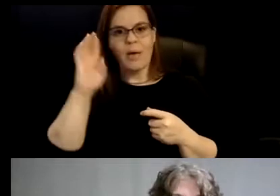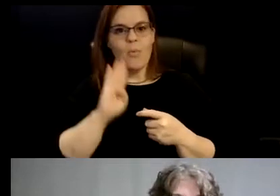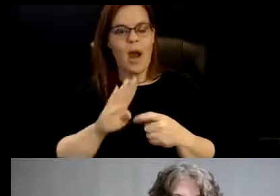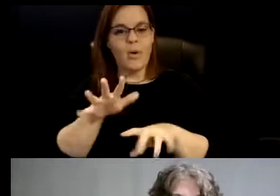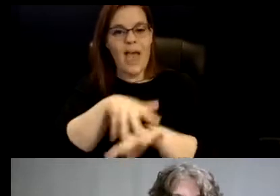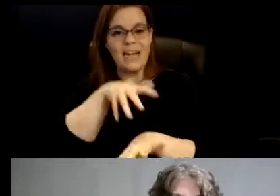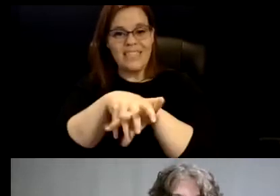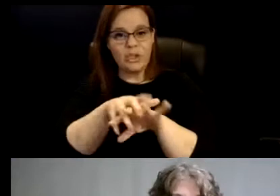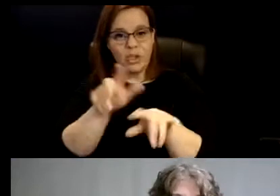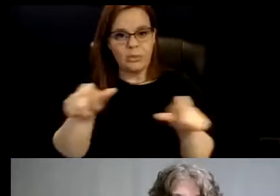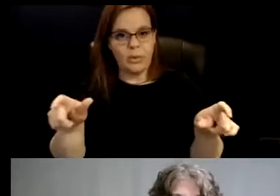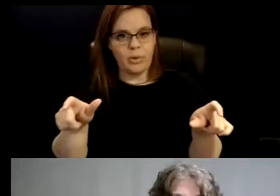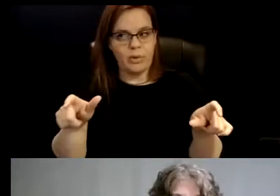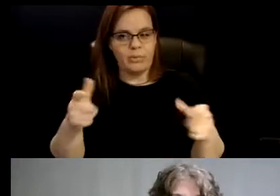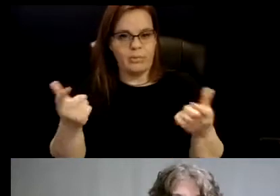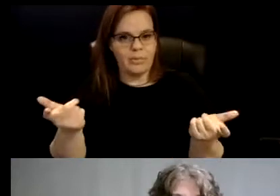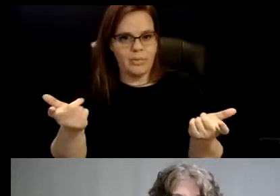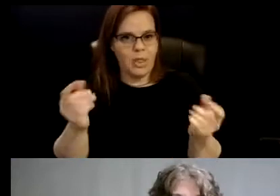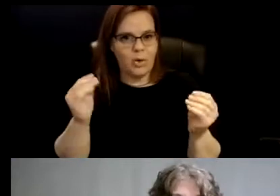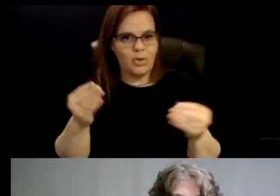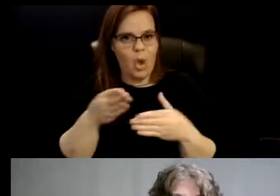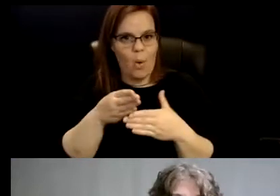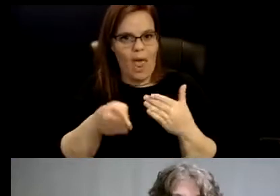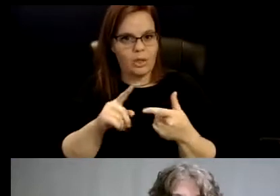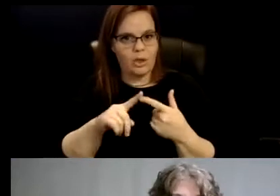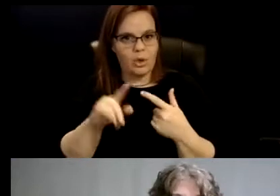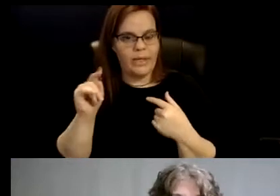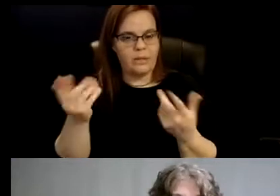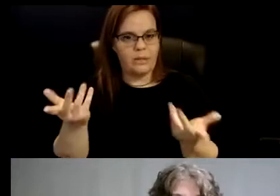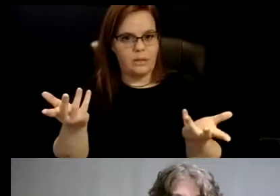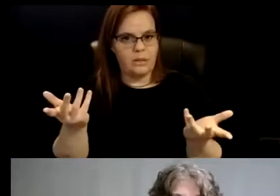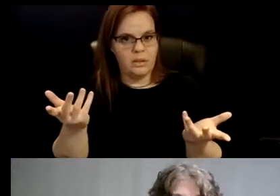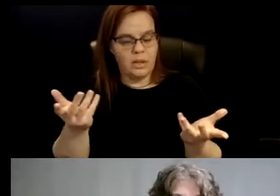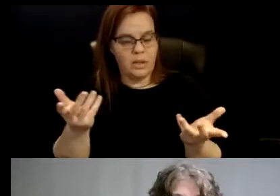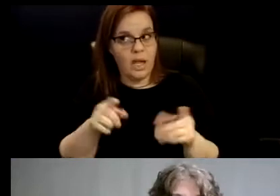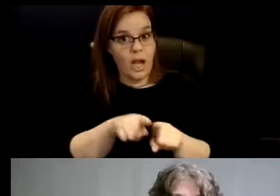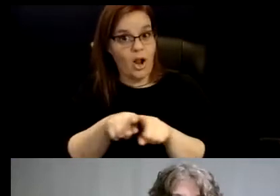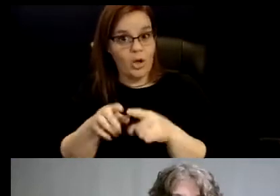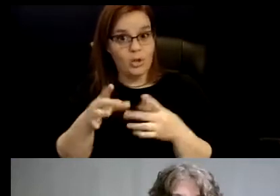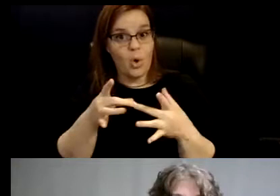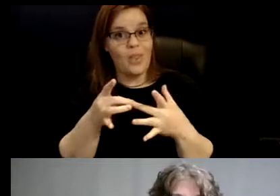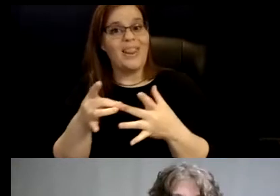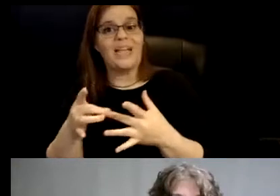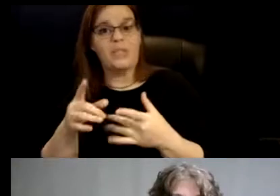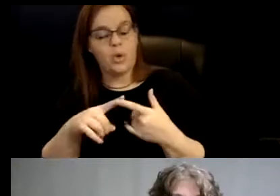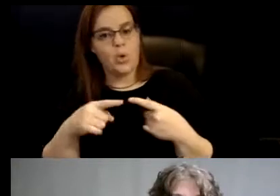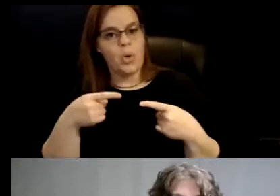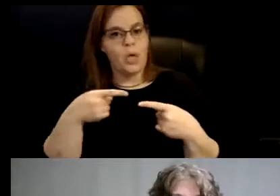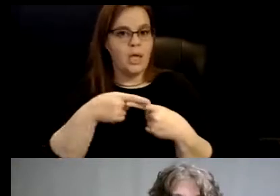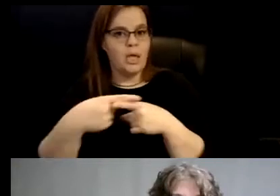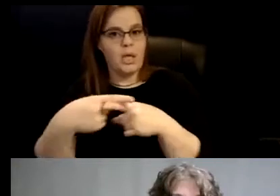it, there isn't really any end to that. Um, and it also leads to intersectional ratio, which